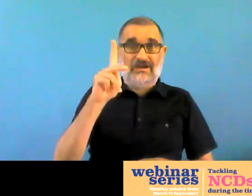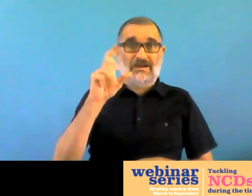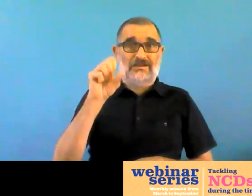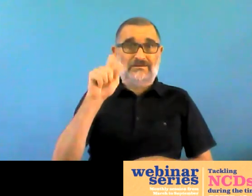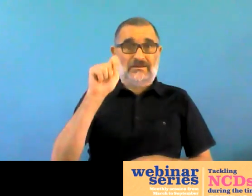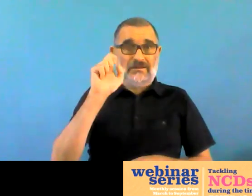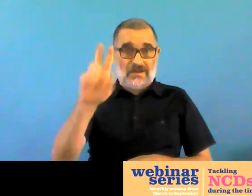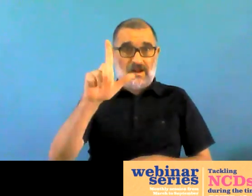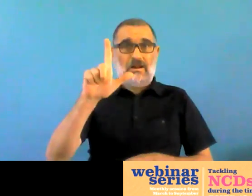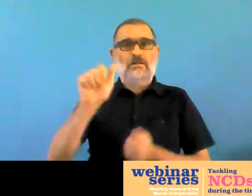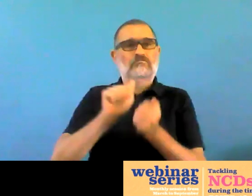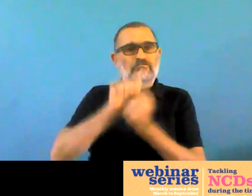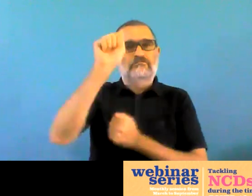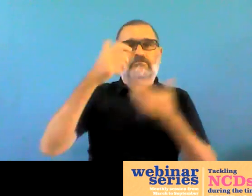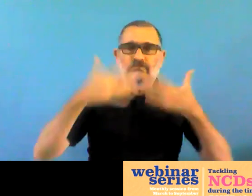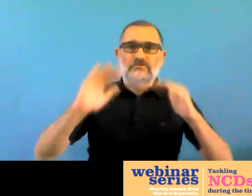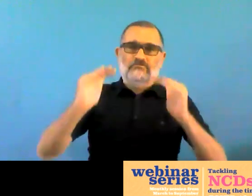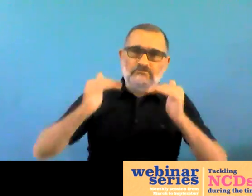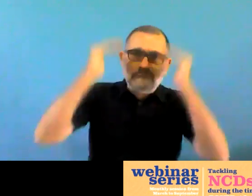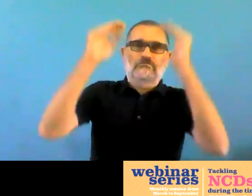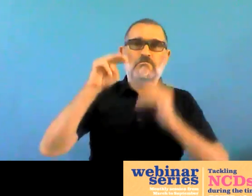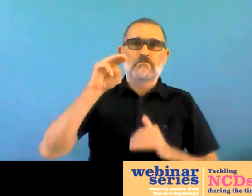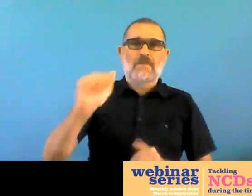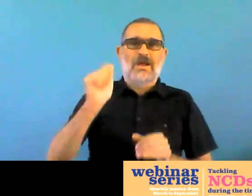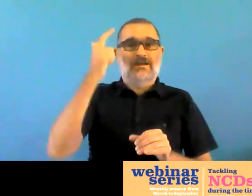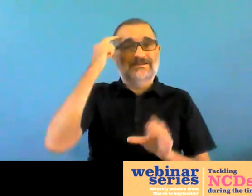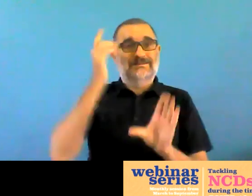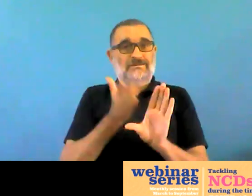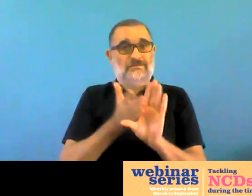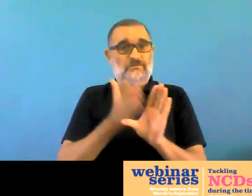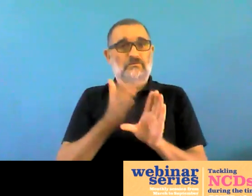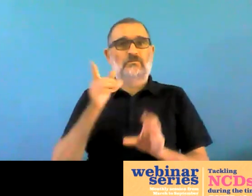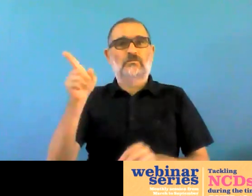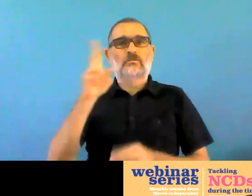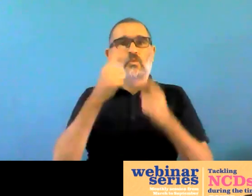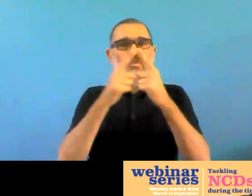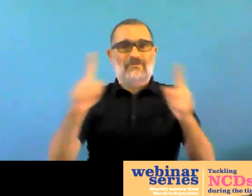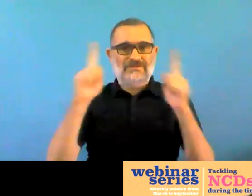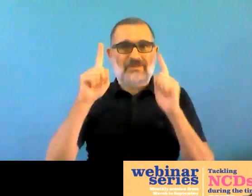medicine in the uk welcome again to paro deborah and the floor is yours